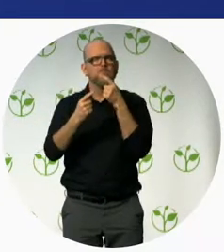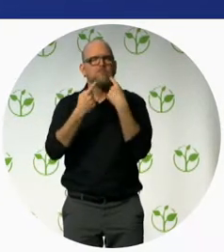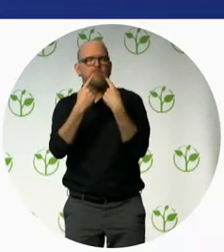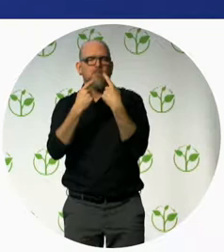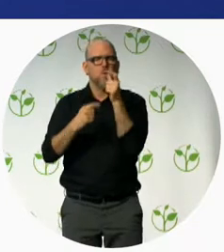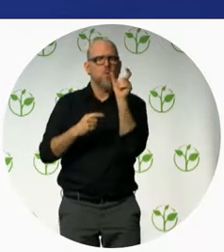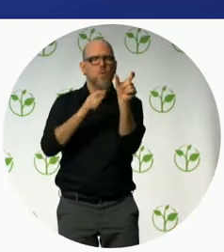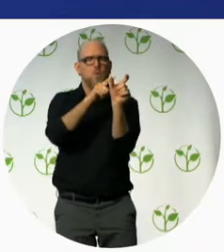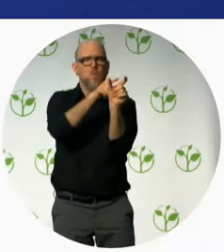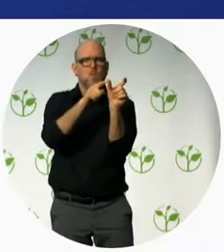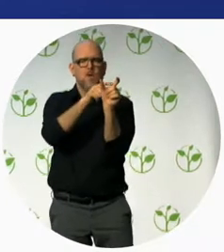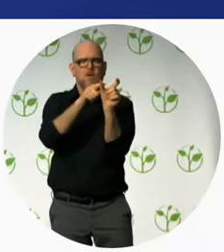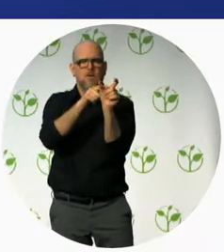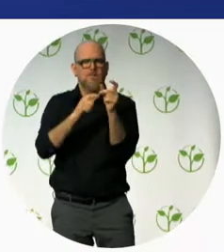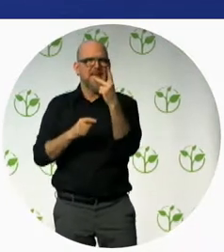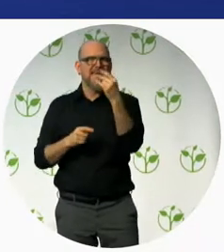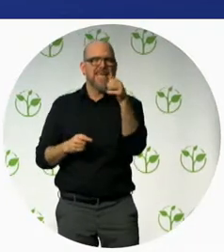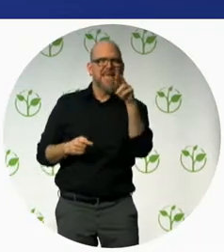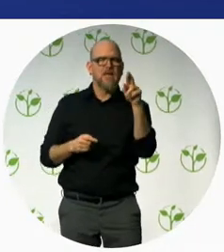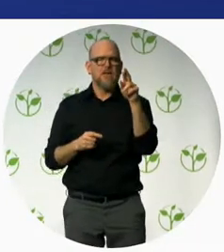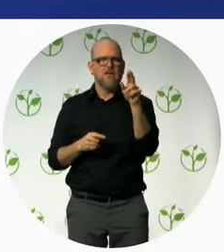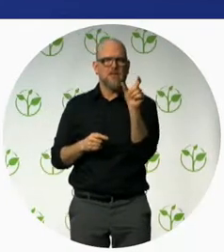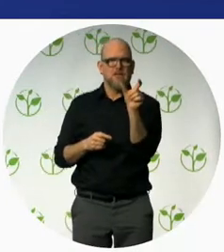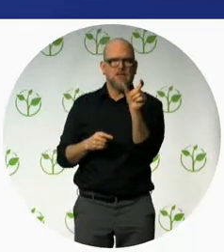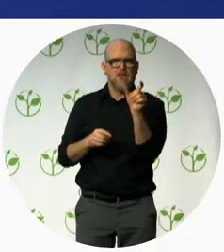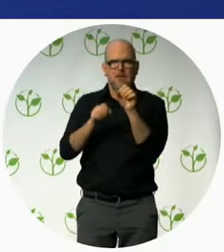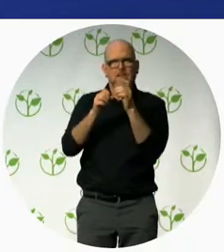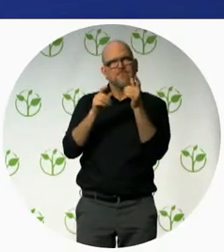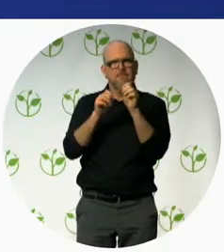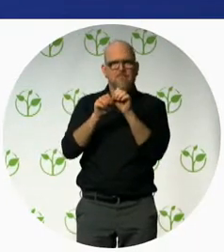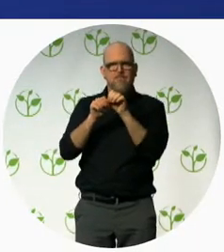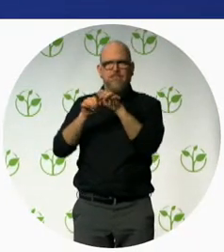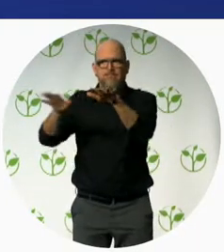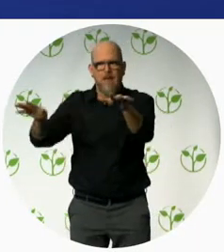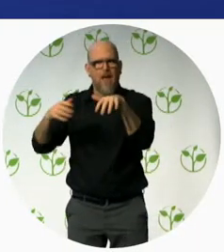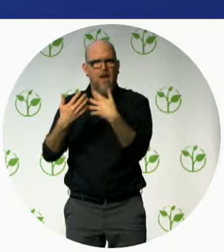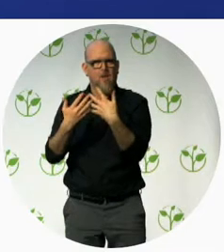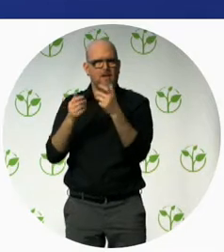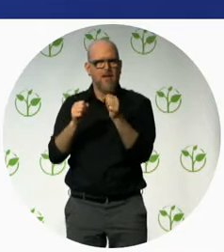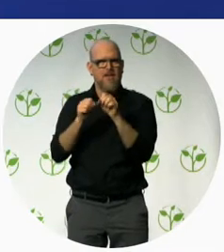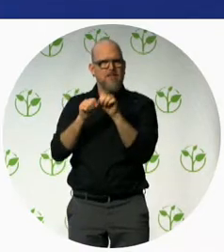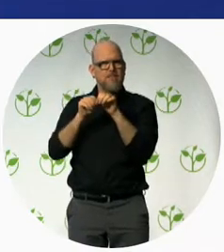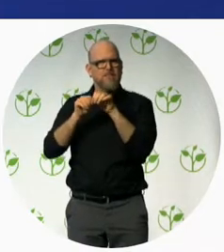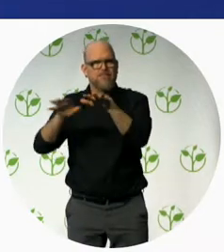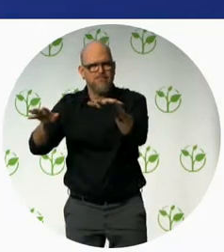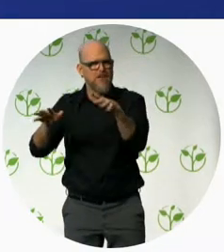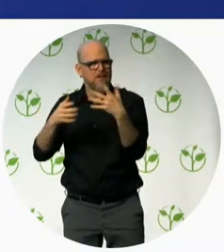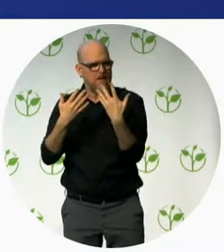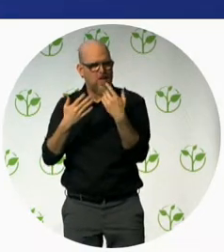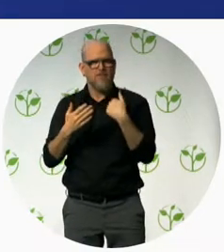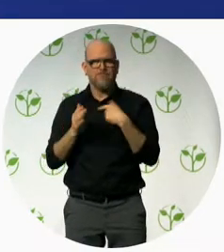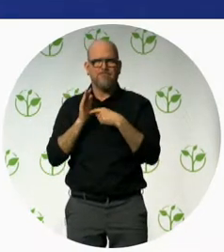about the disability I mean from UNICEF